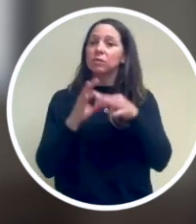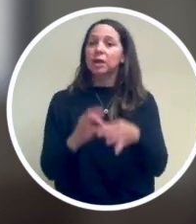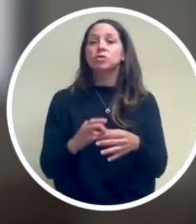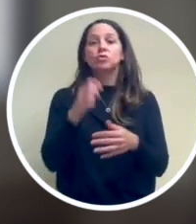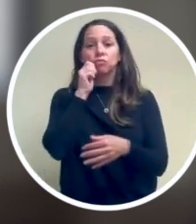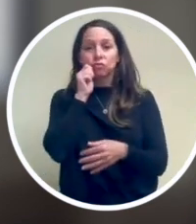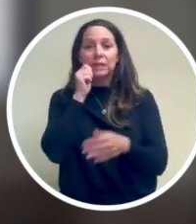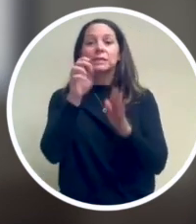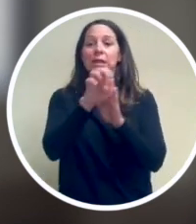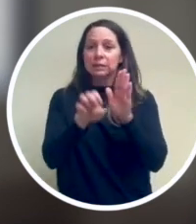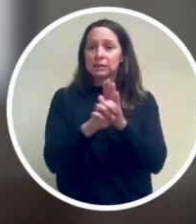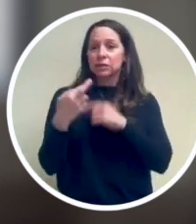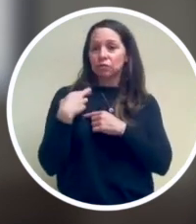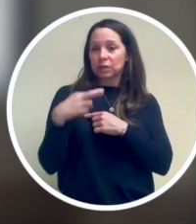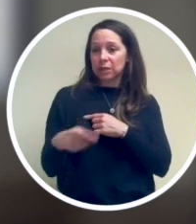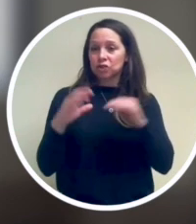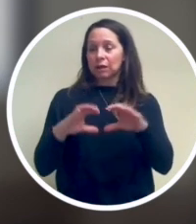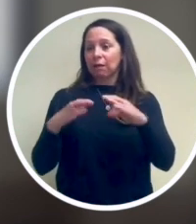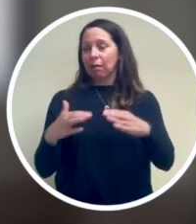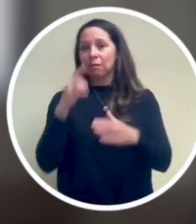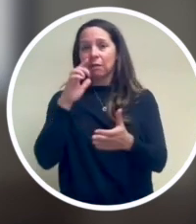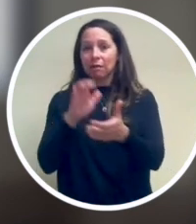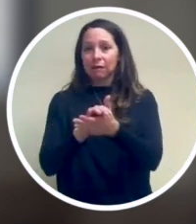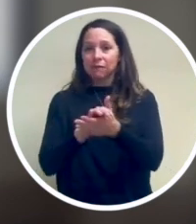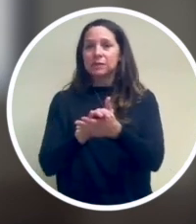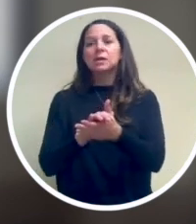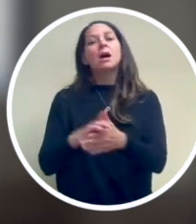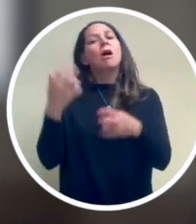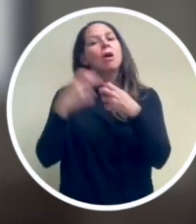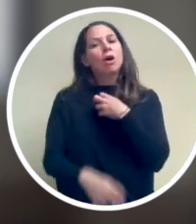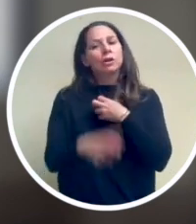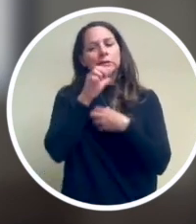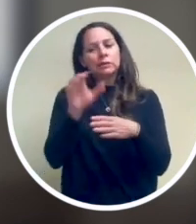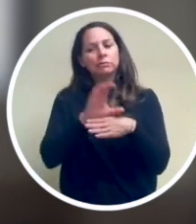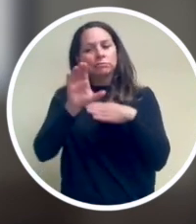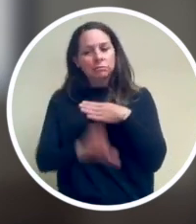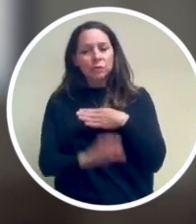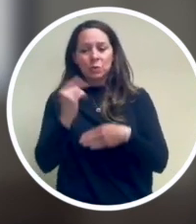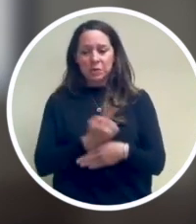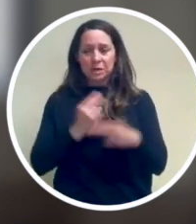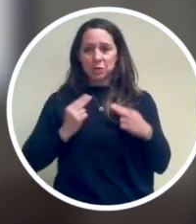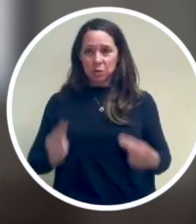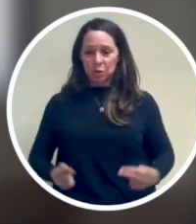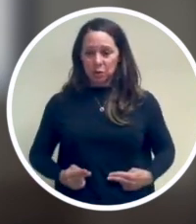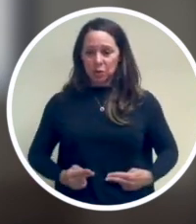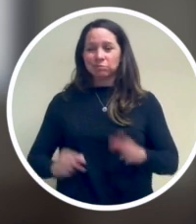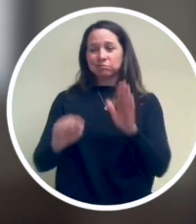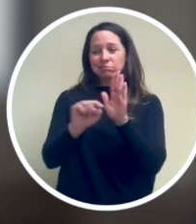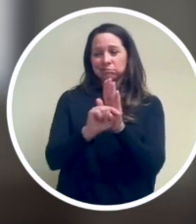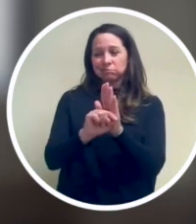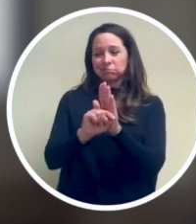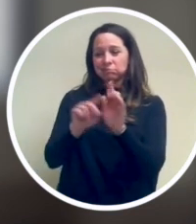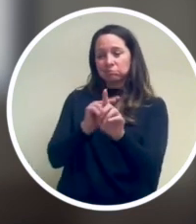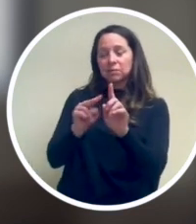based on race, ethnicity, religion, class, and beliefs, it's hard not to conclude that we as human beings